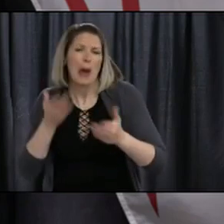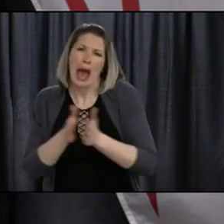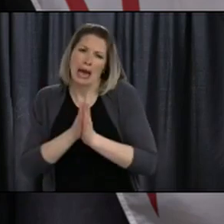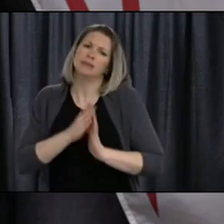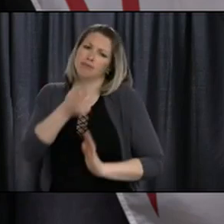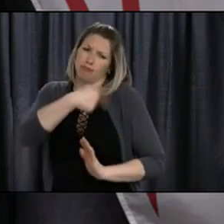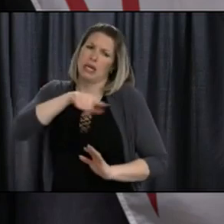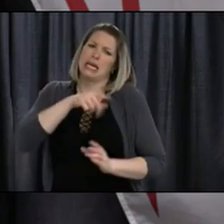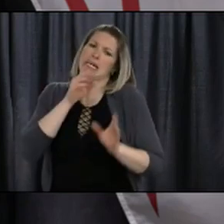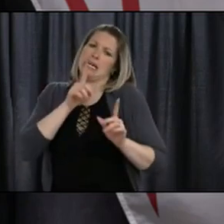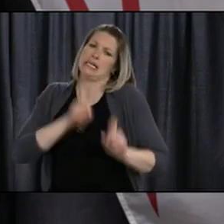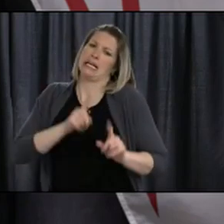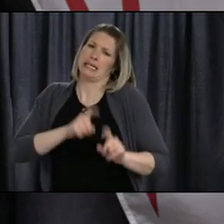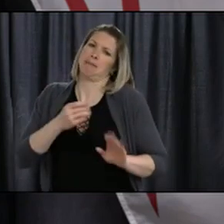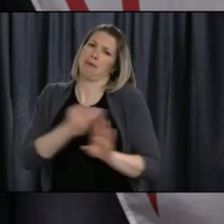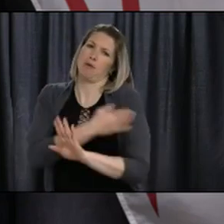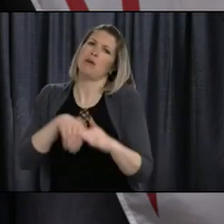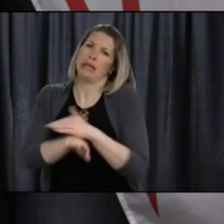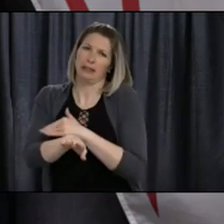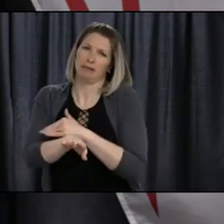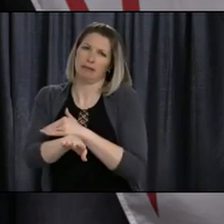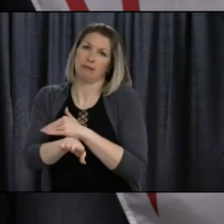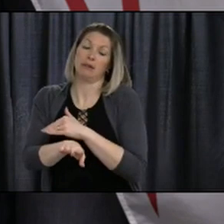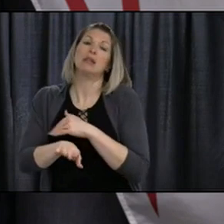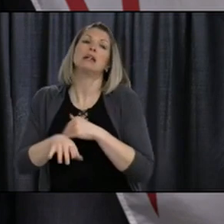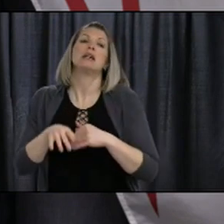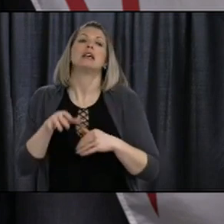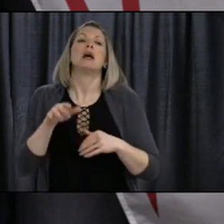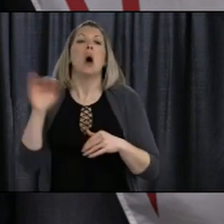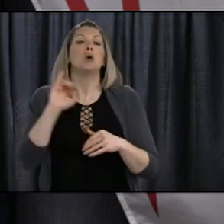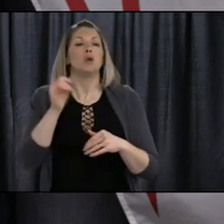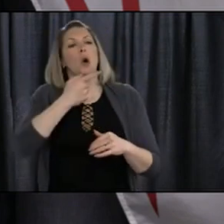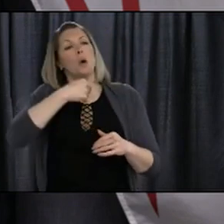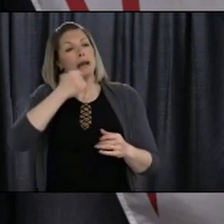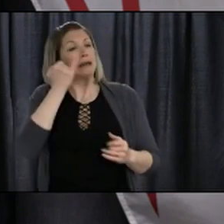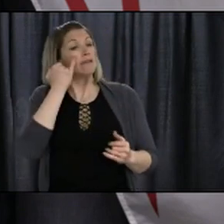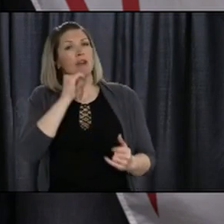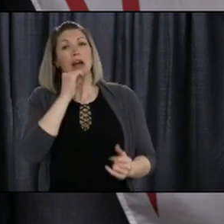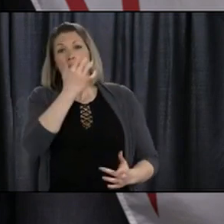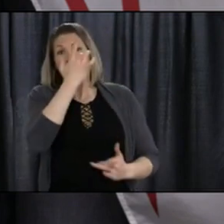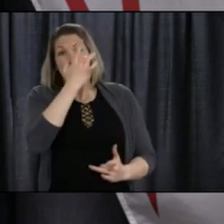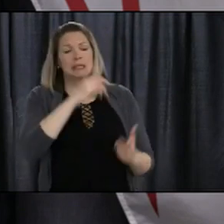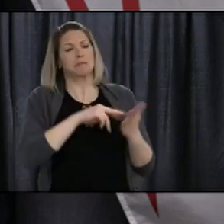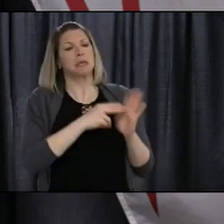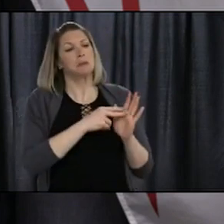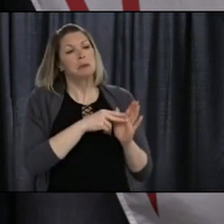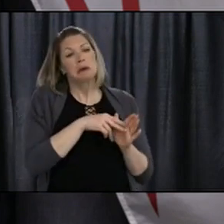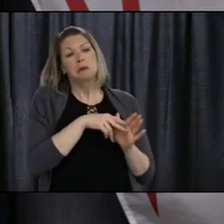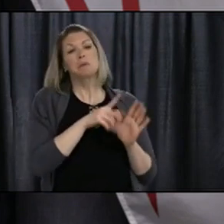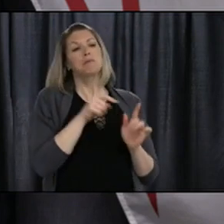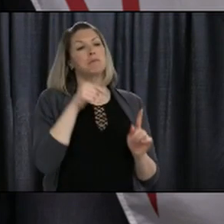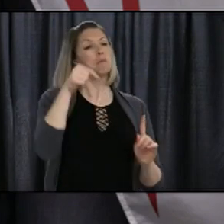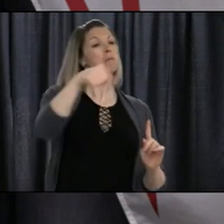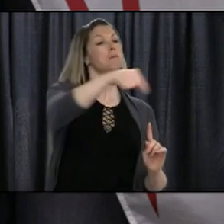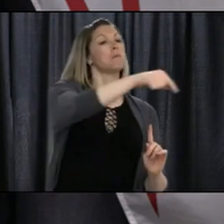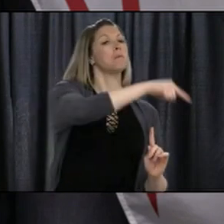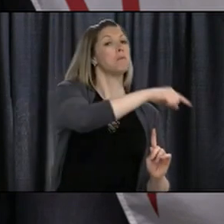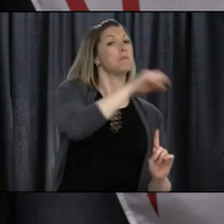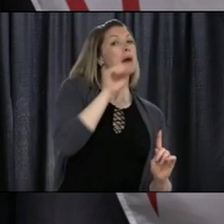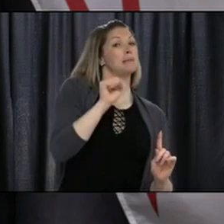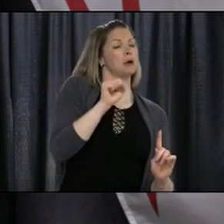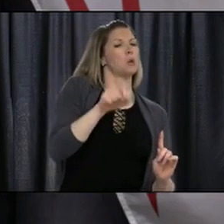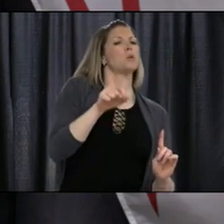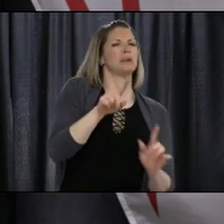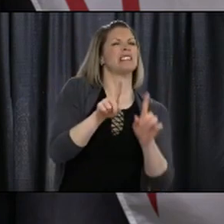people who are parts of outbreaks. We're testing asymptomatic people who are contacts of known cases because we know that